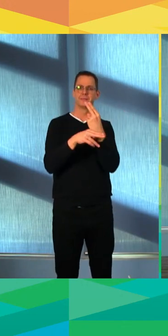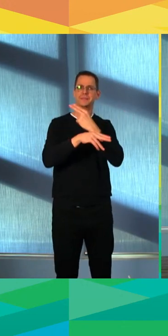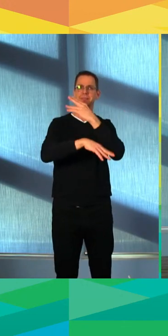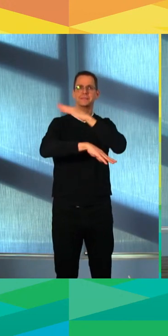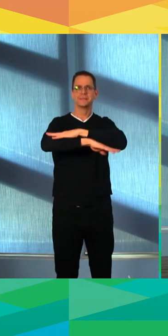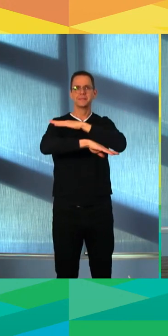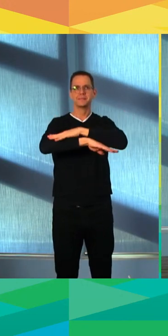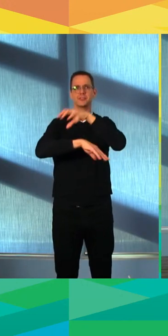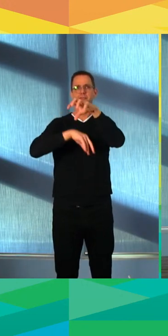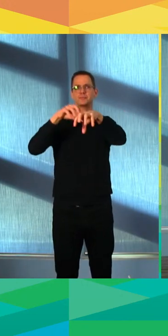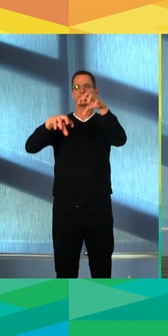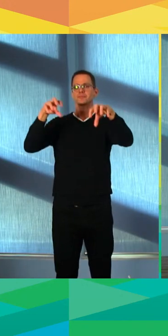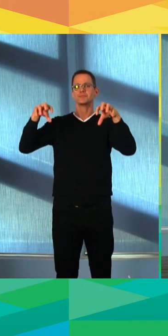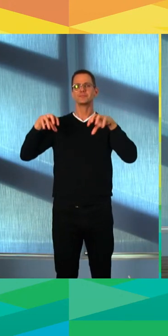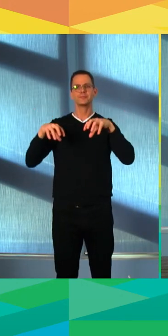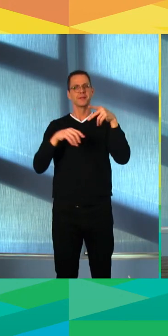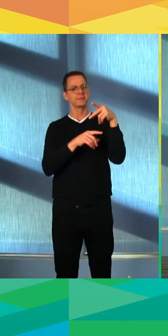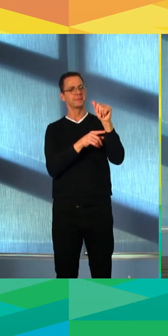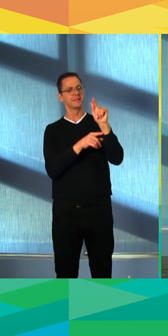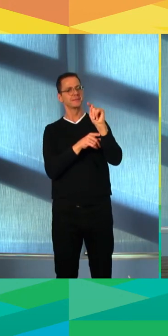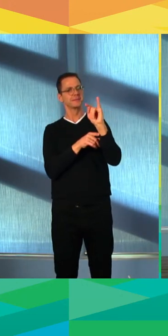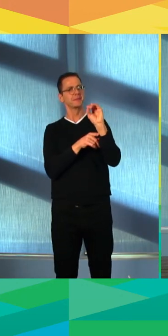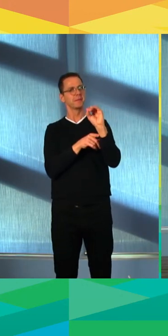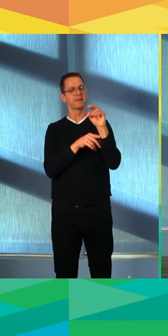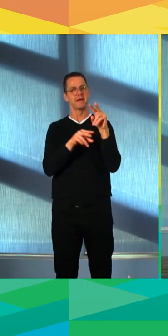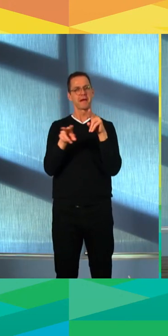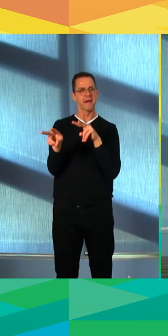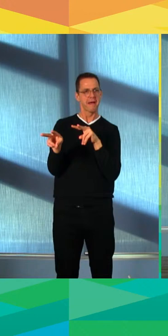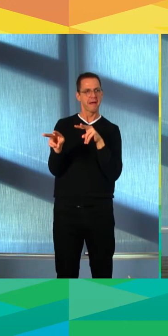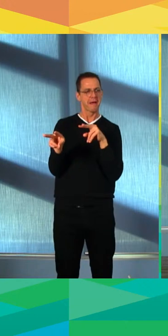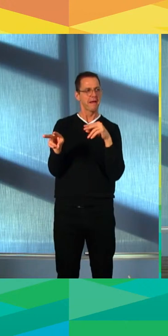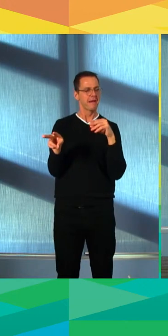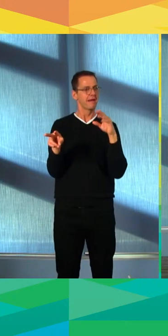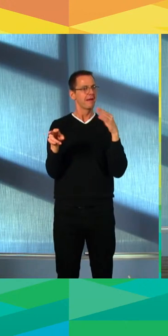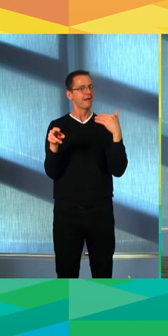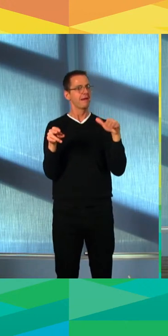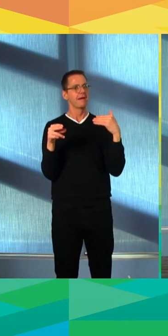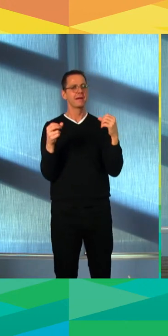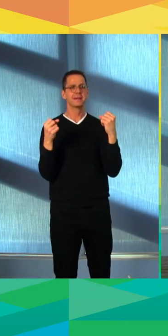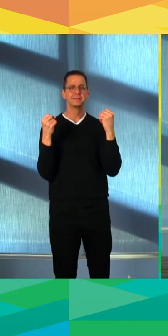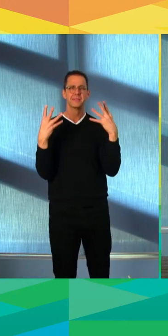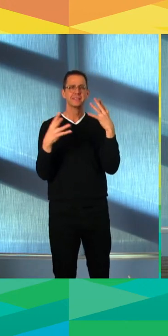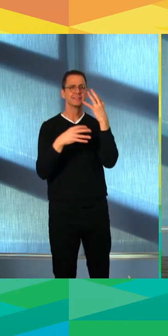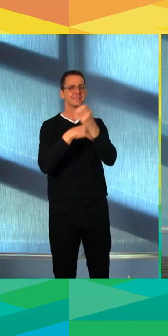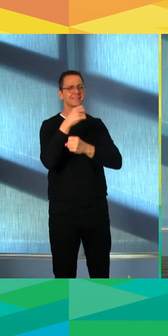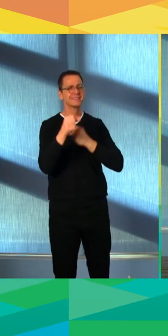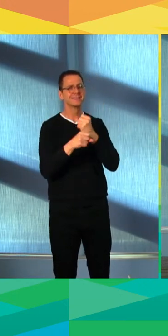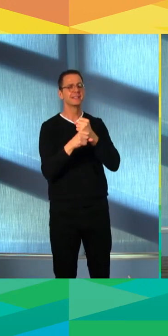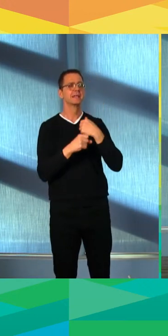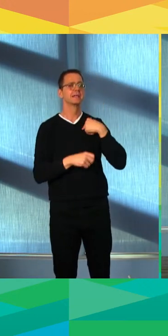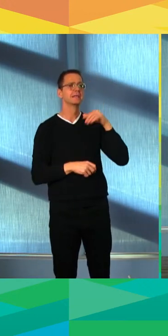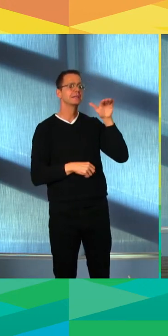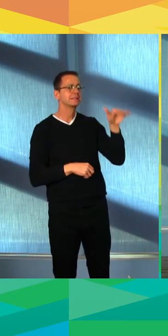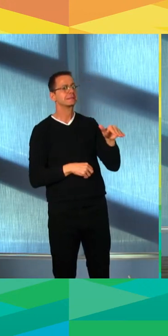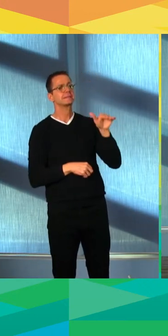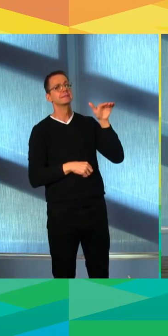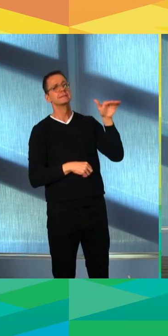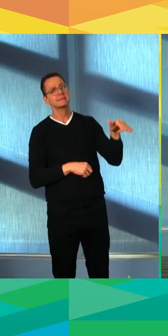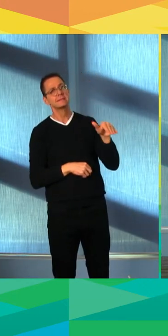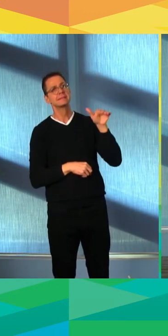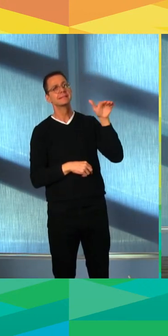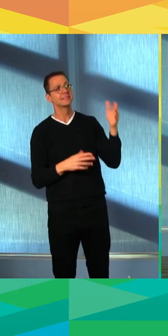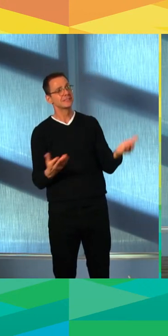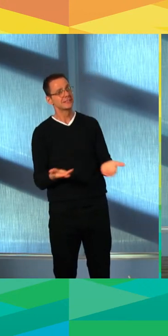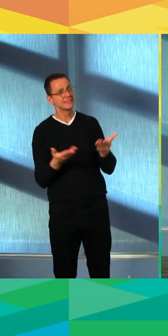parking to get to the point where we started to see those popping up on White Avenue. And but I'm really pleased to tell you that even